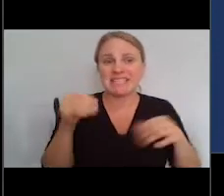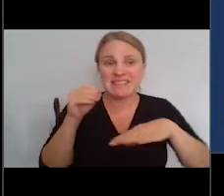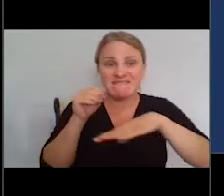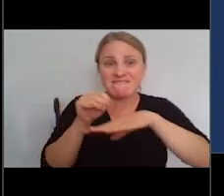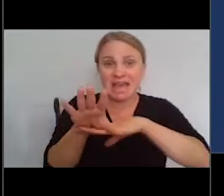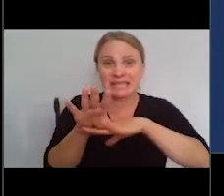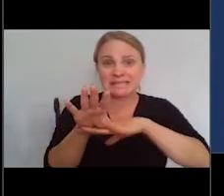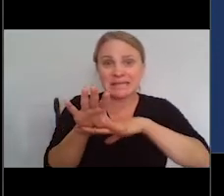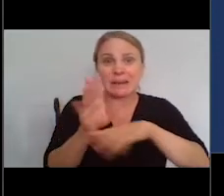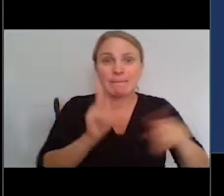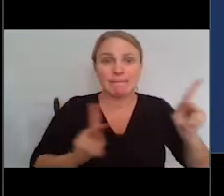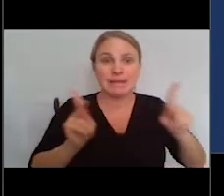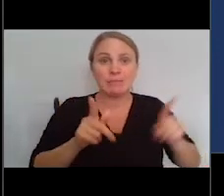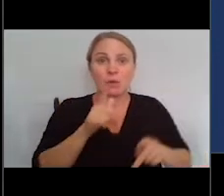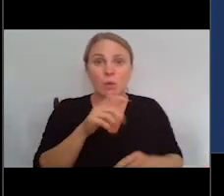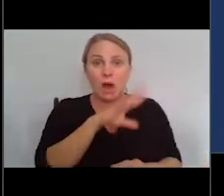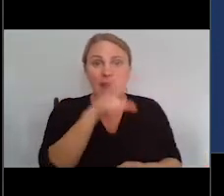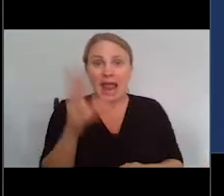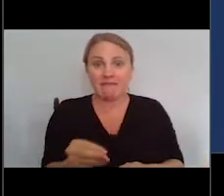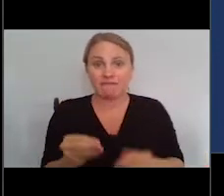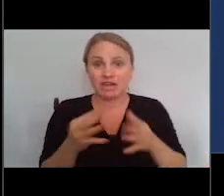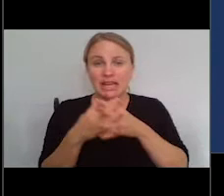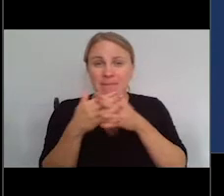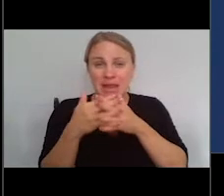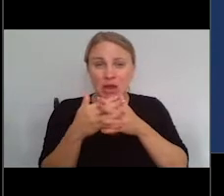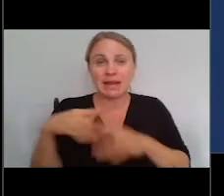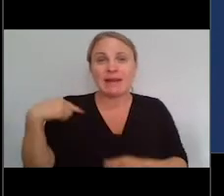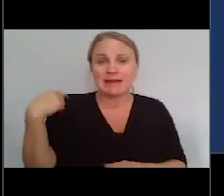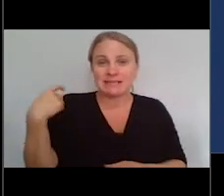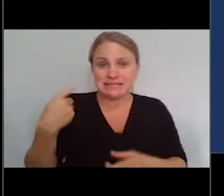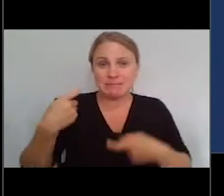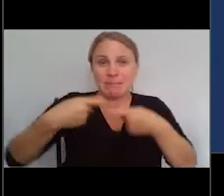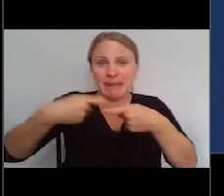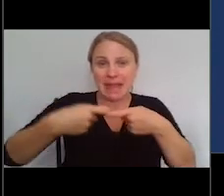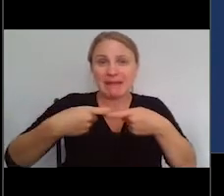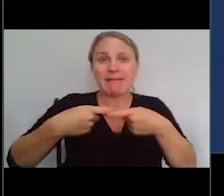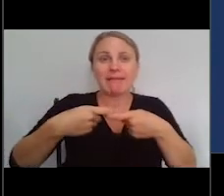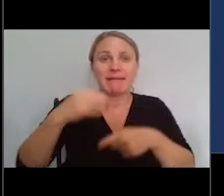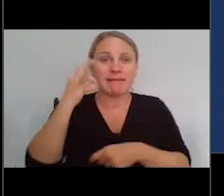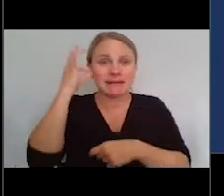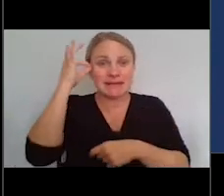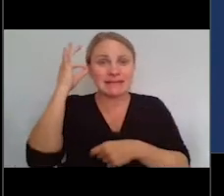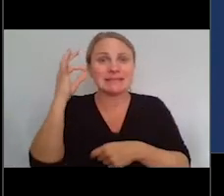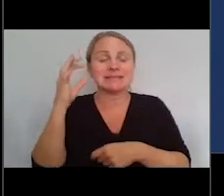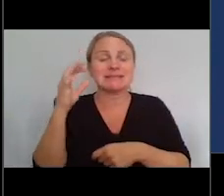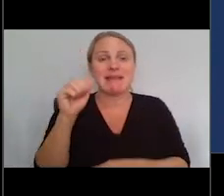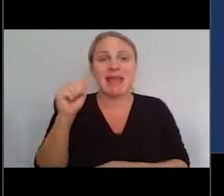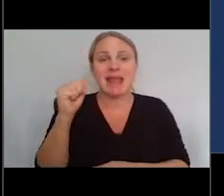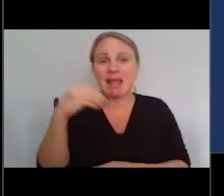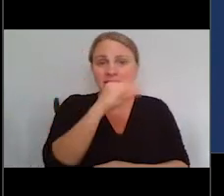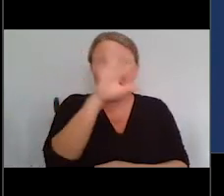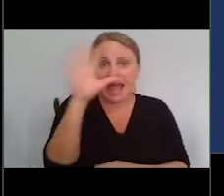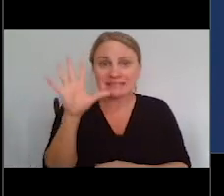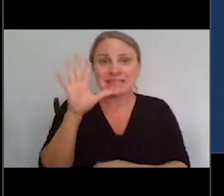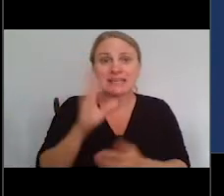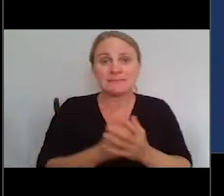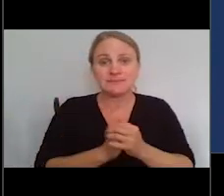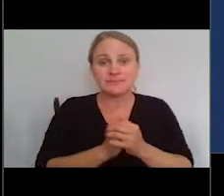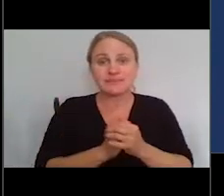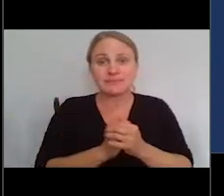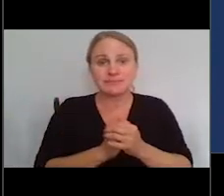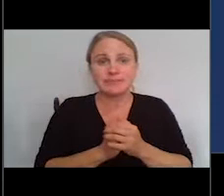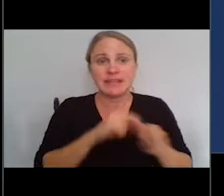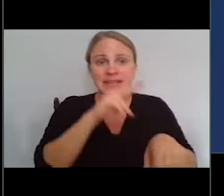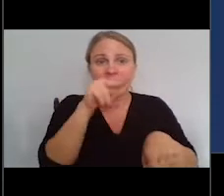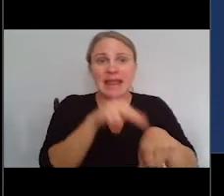people who are African-American, Hispanics, American Indians, Alaskan Natives, and the disparities that they have in